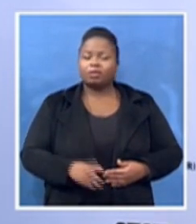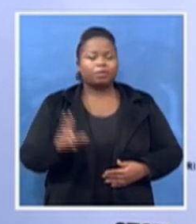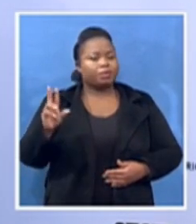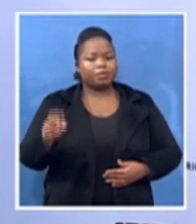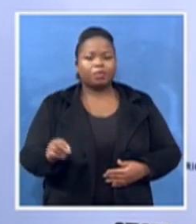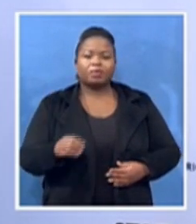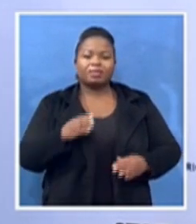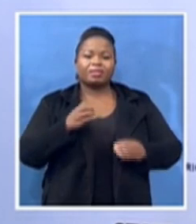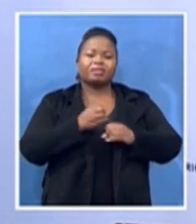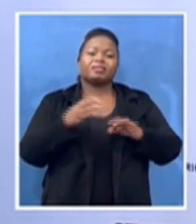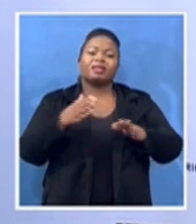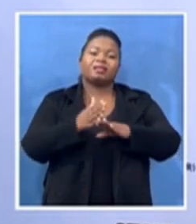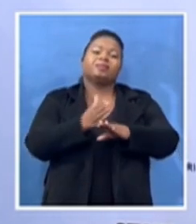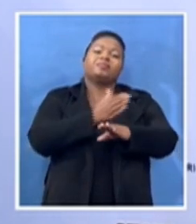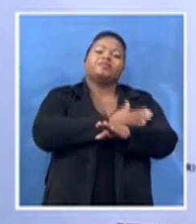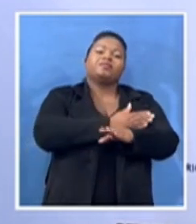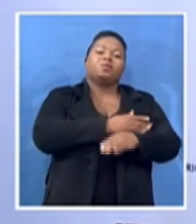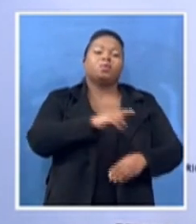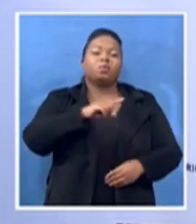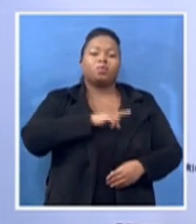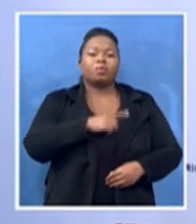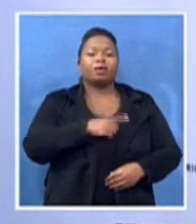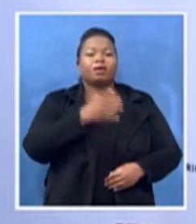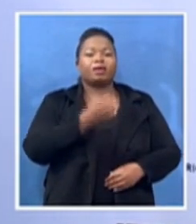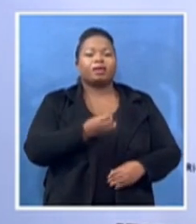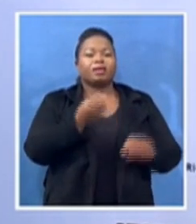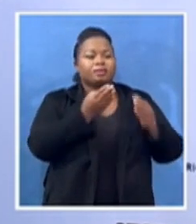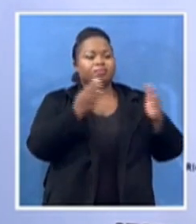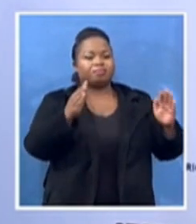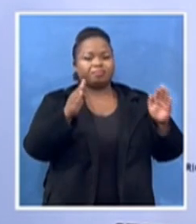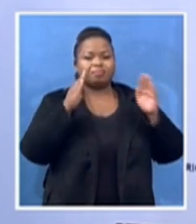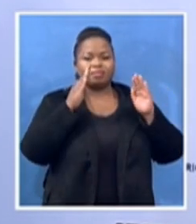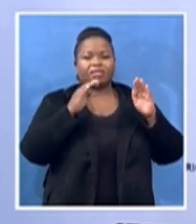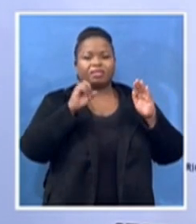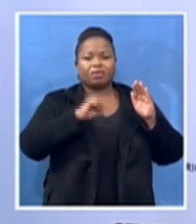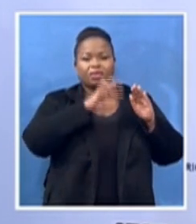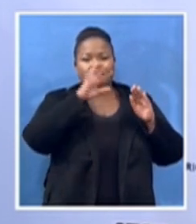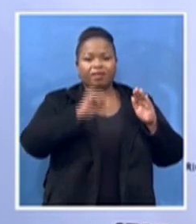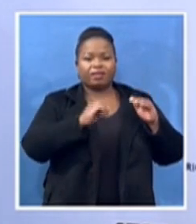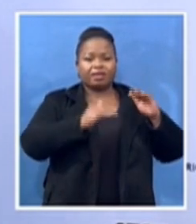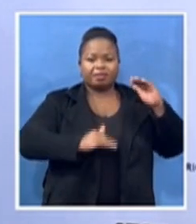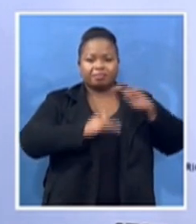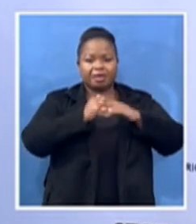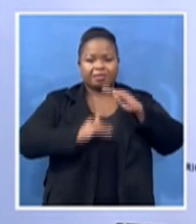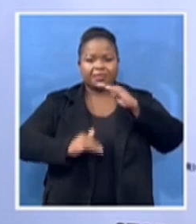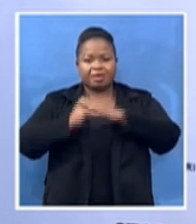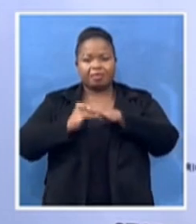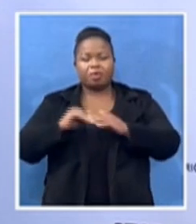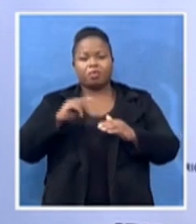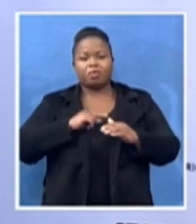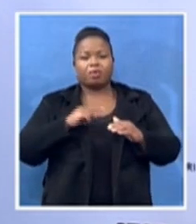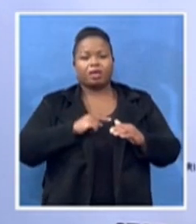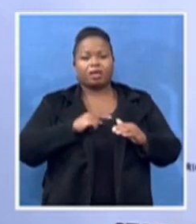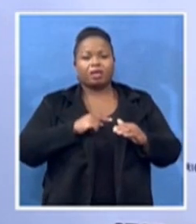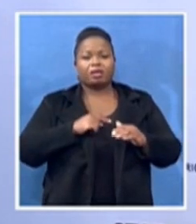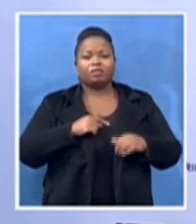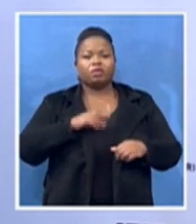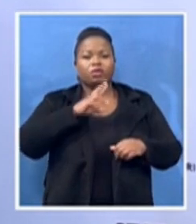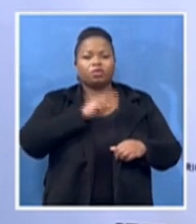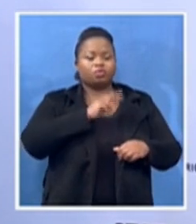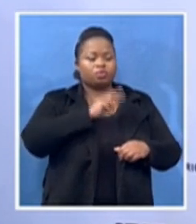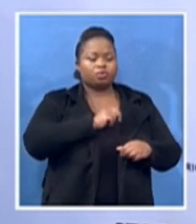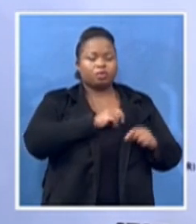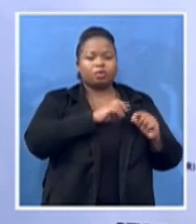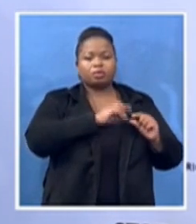in South Africa. Indian women could not go to Newcastle. She took Indian women